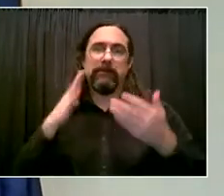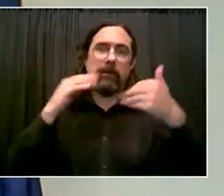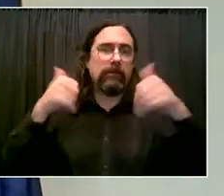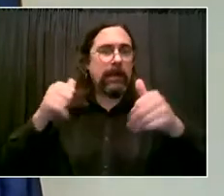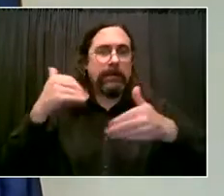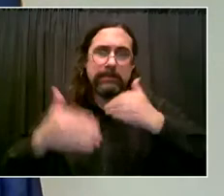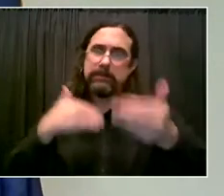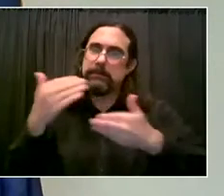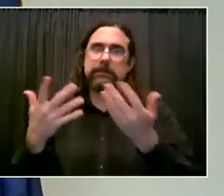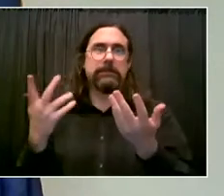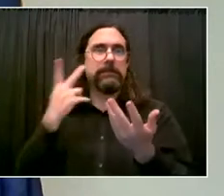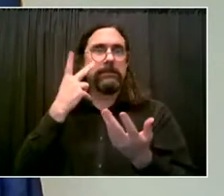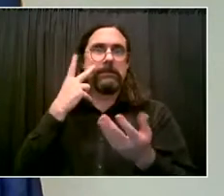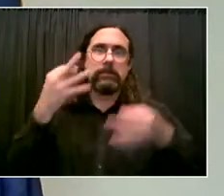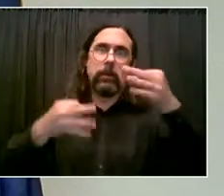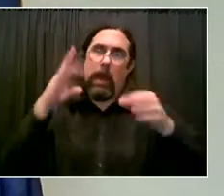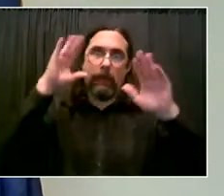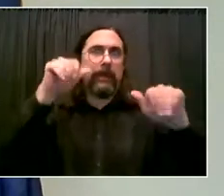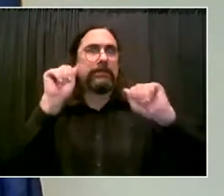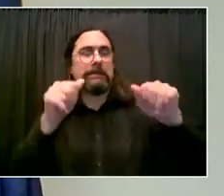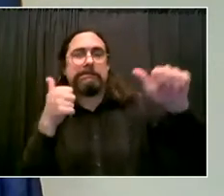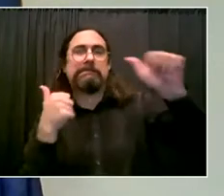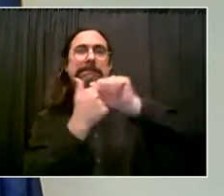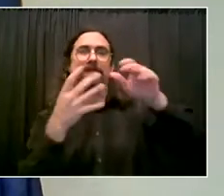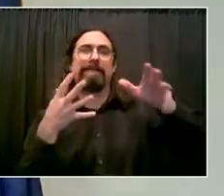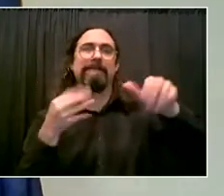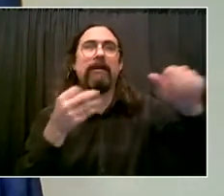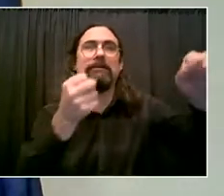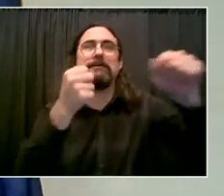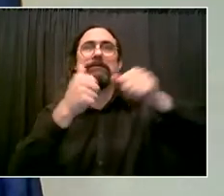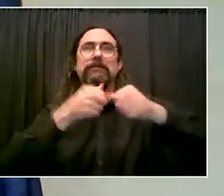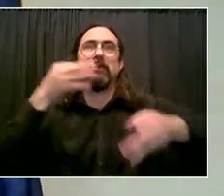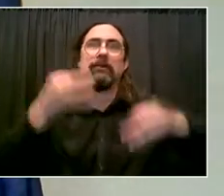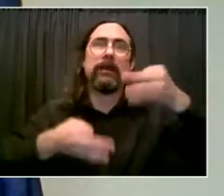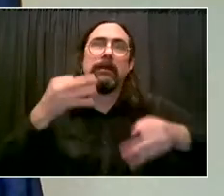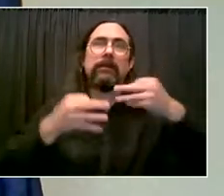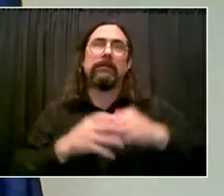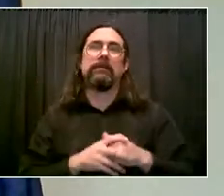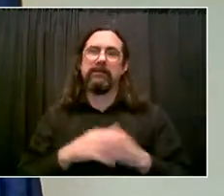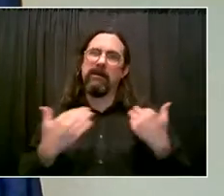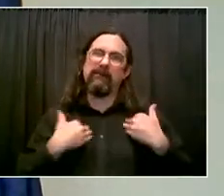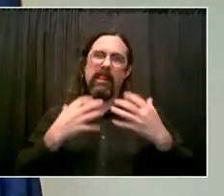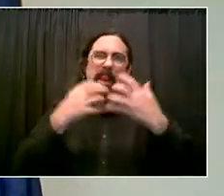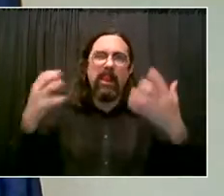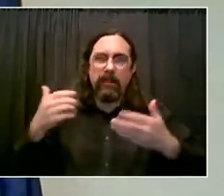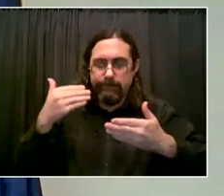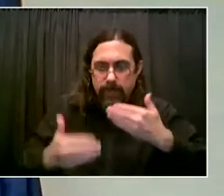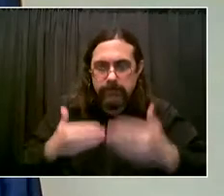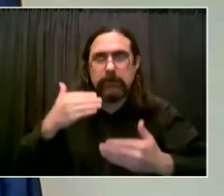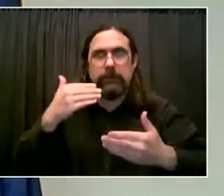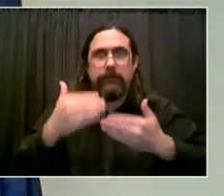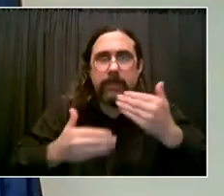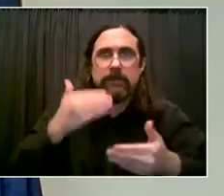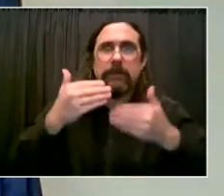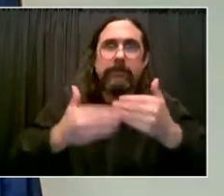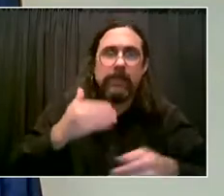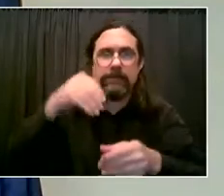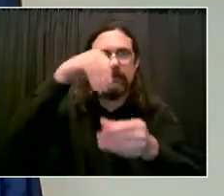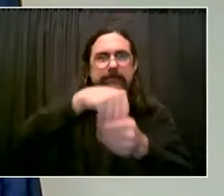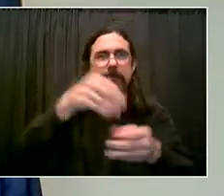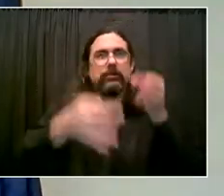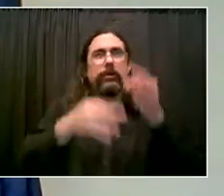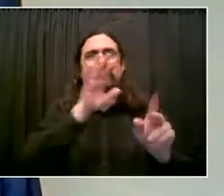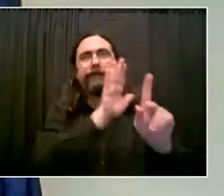make sure that people are held accountable and that these victims finally get their day in court. So we're doing that. Community